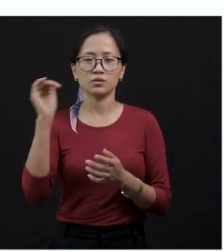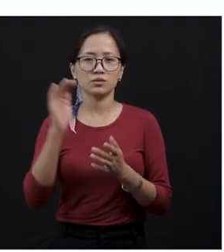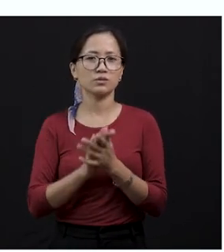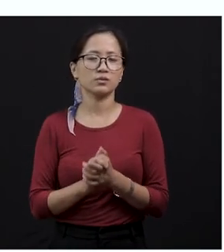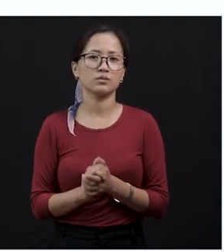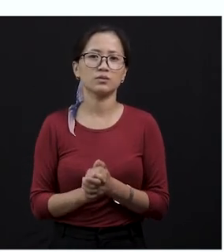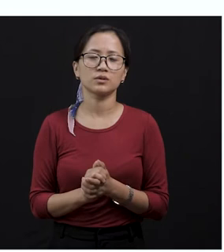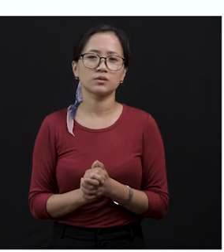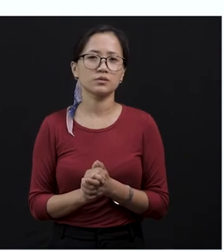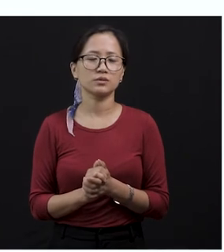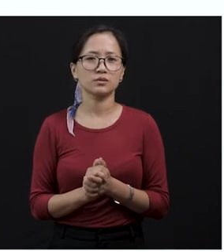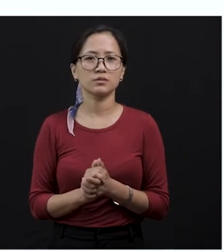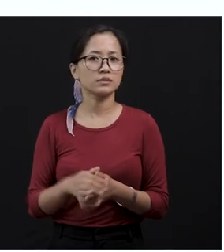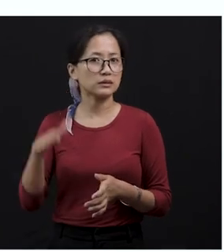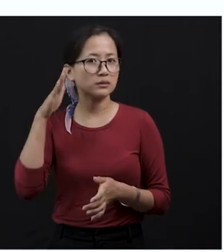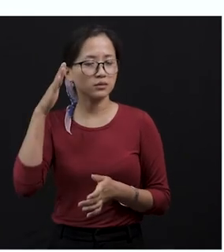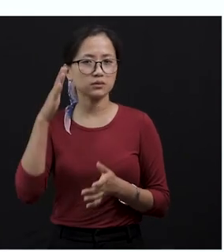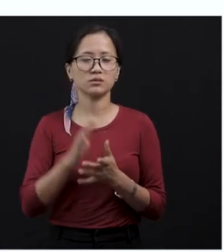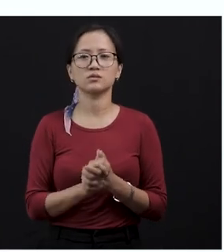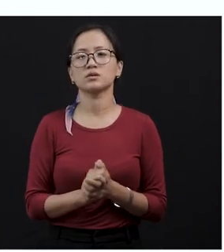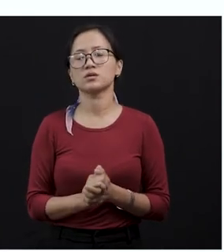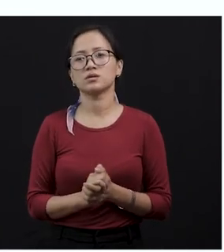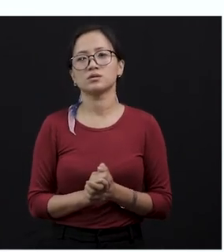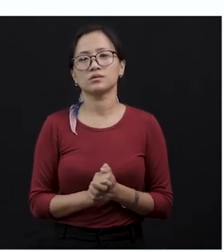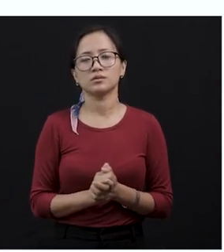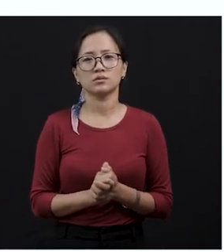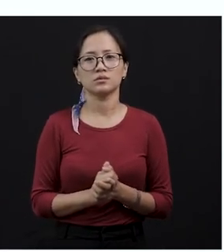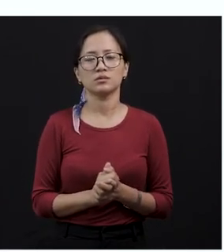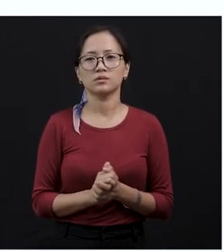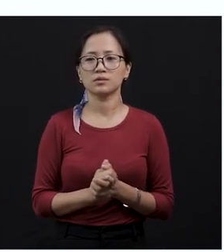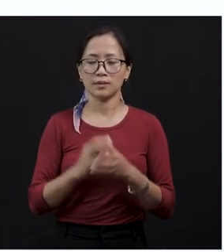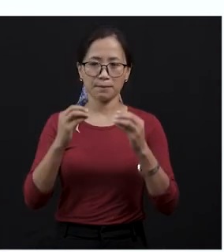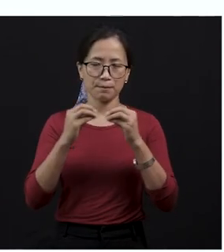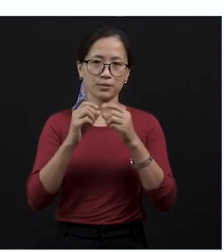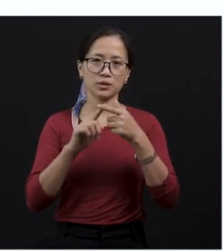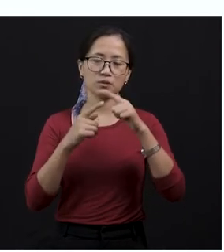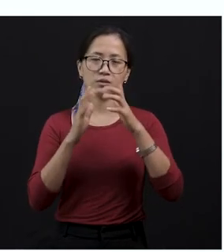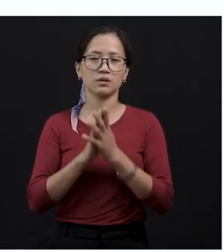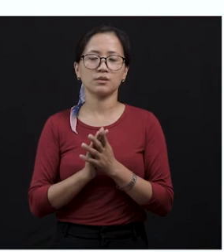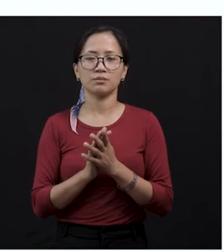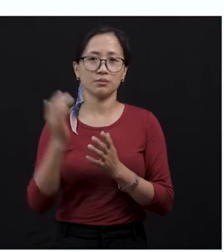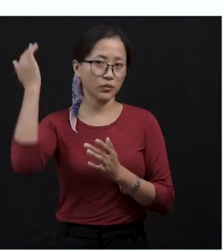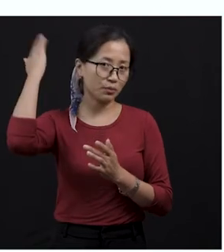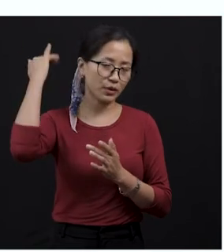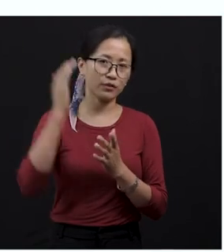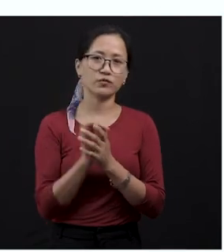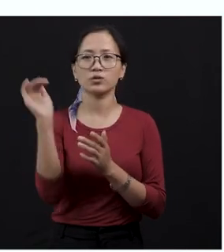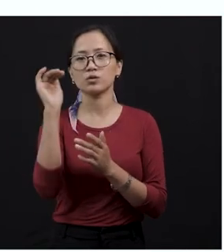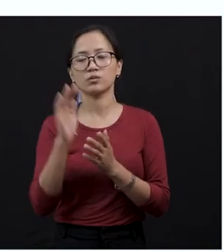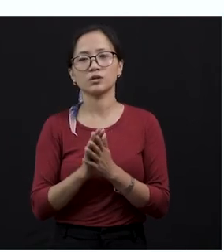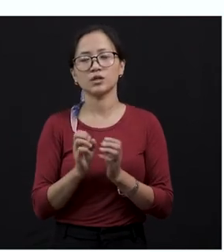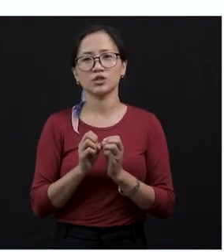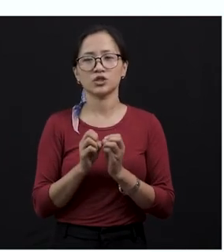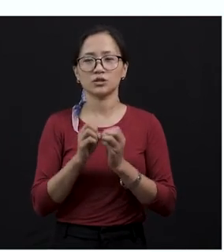blood. Glistened means shone, isn't it? We have read in the new word meanings. So the back of the cobra shined, it shone with